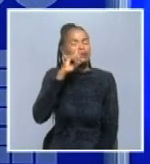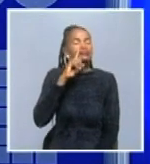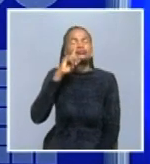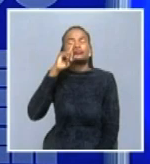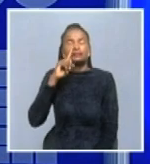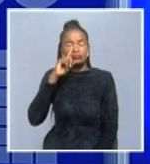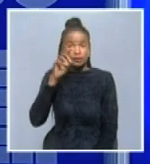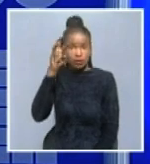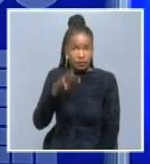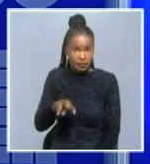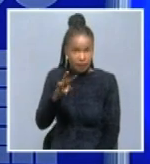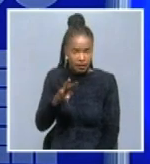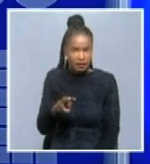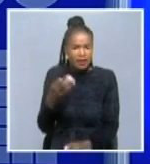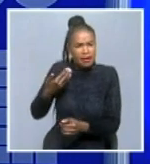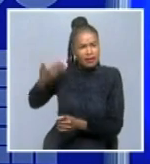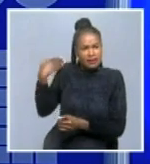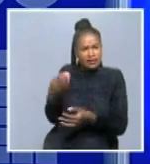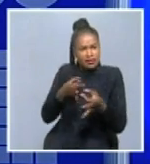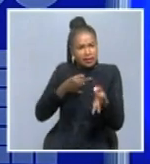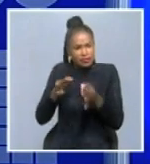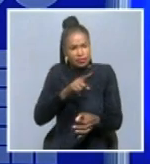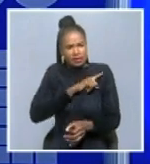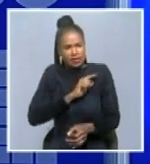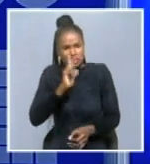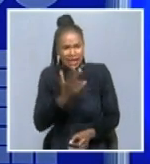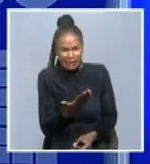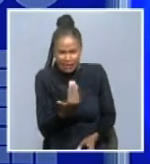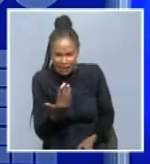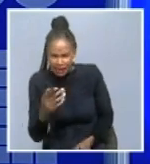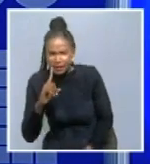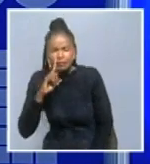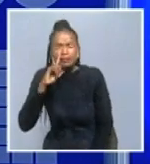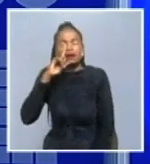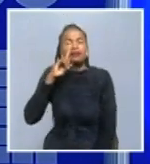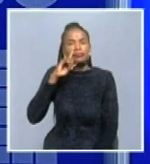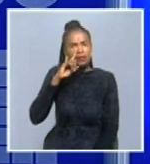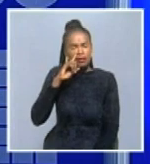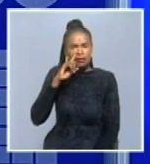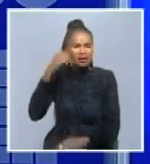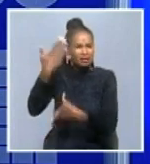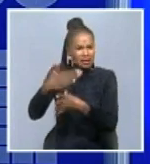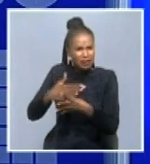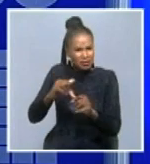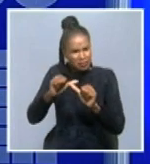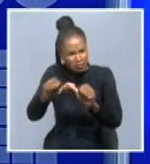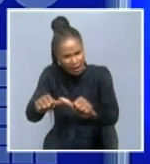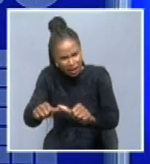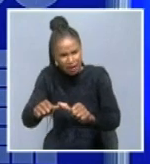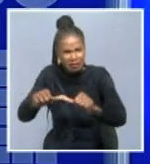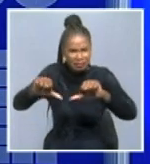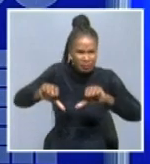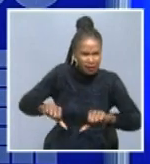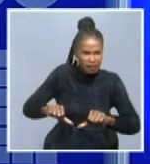briefly touch on the rationale behind this testing and whether you are making some kind of progress? Because obviously, we see